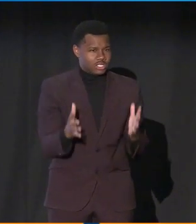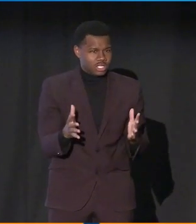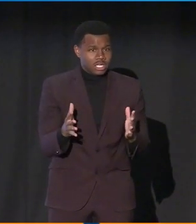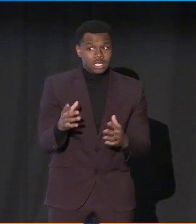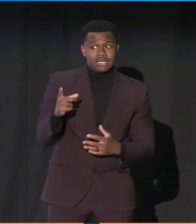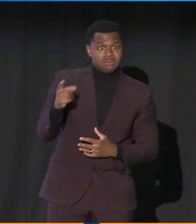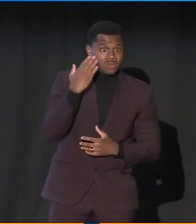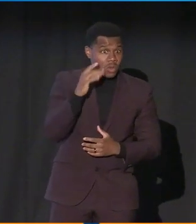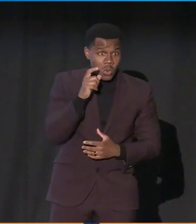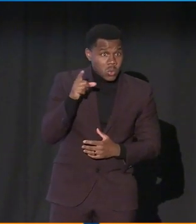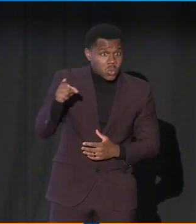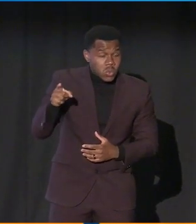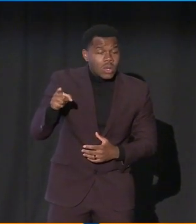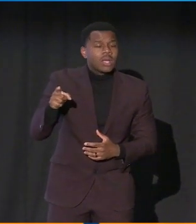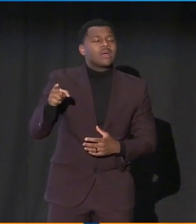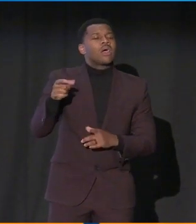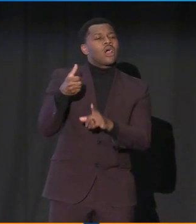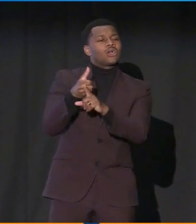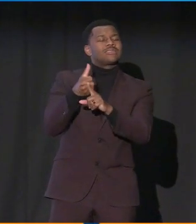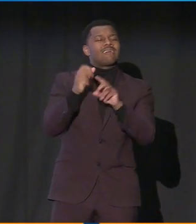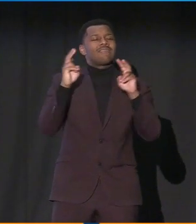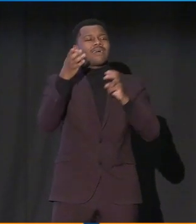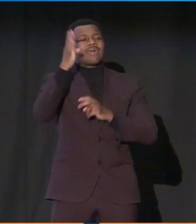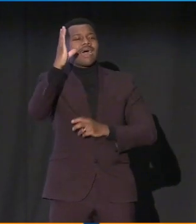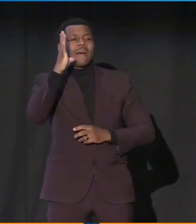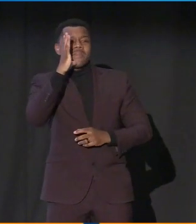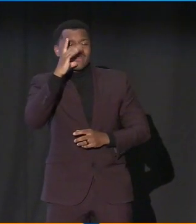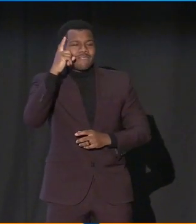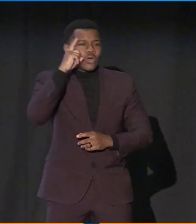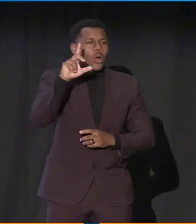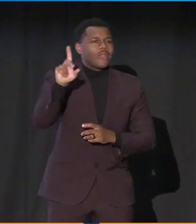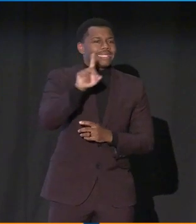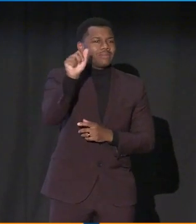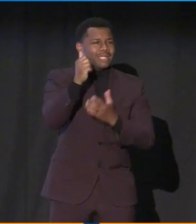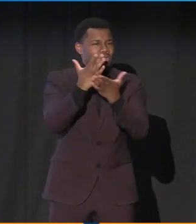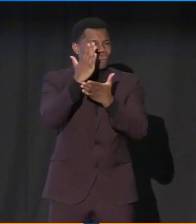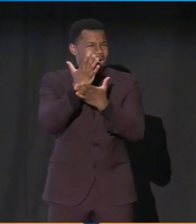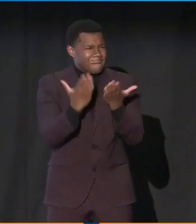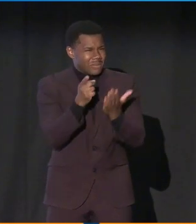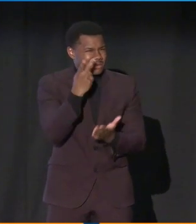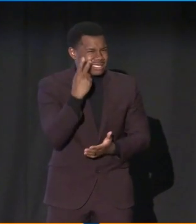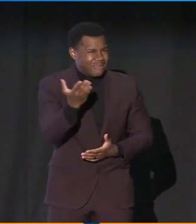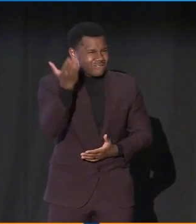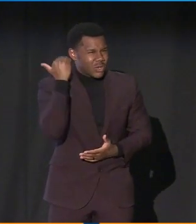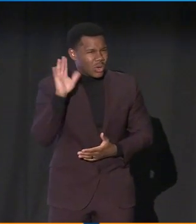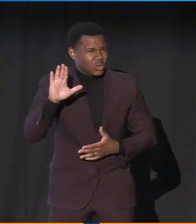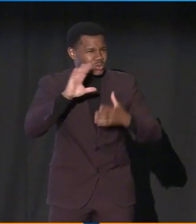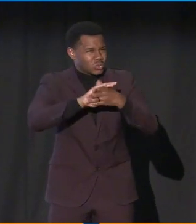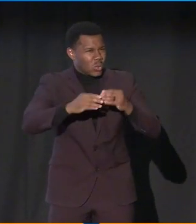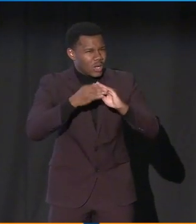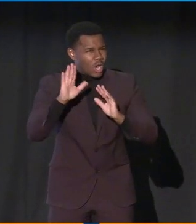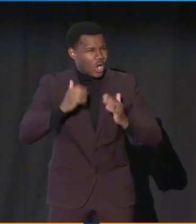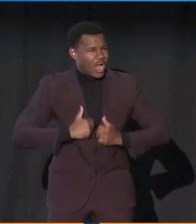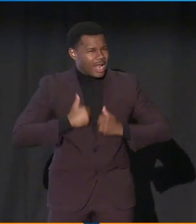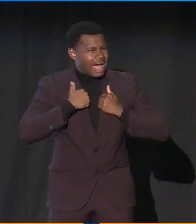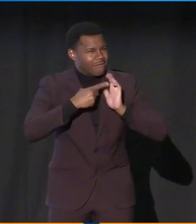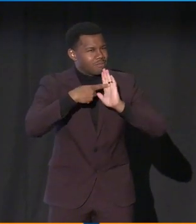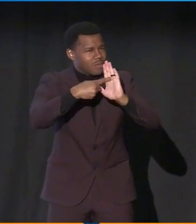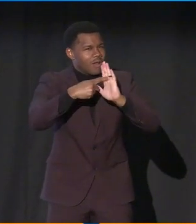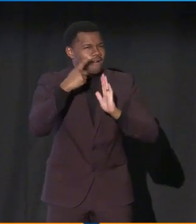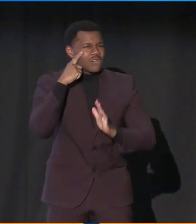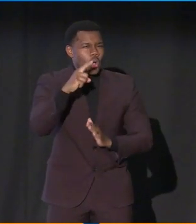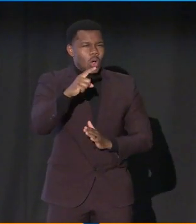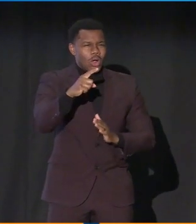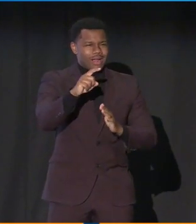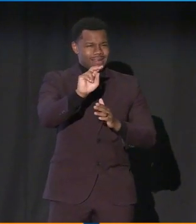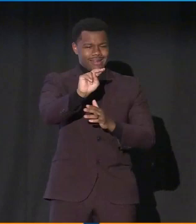Heumann was, she was the godmother of the disability rights movement. You may have seen her story and her life portrayed in Netflix's Crip Camp.